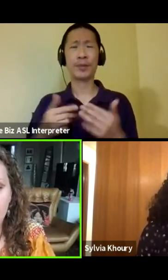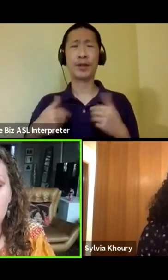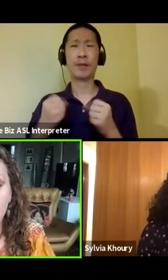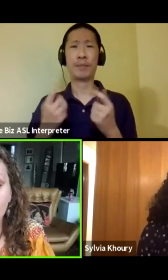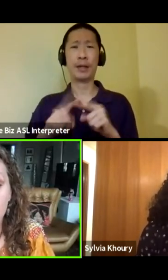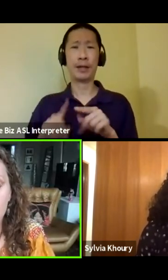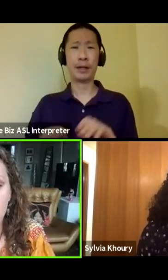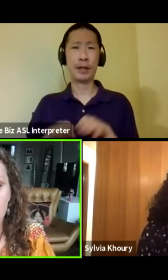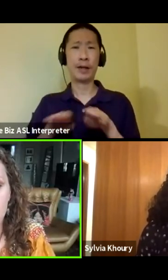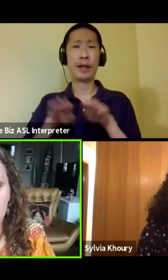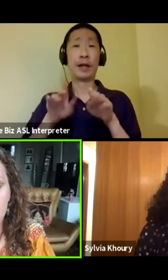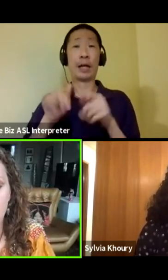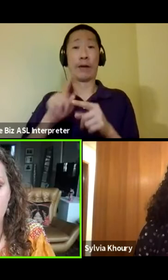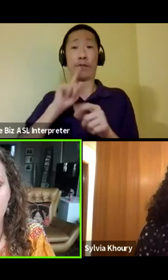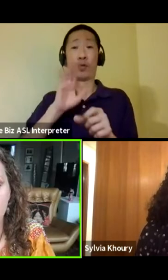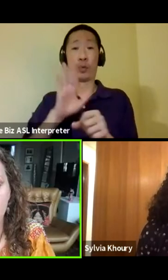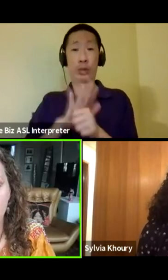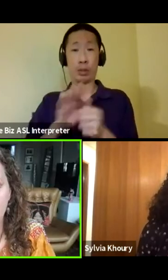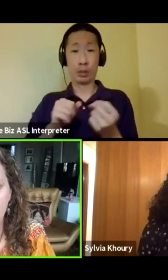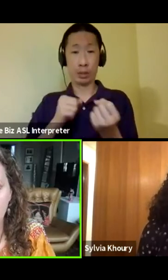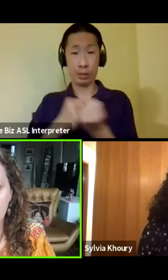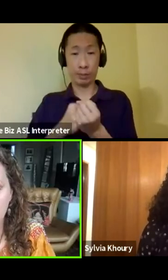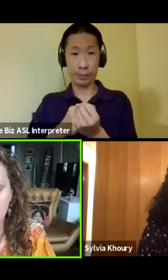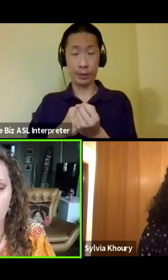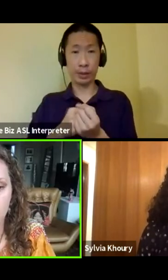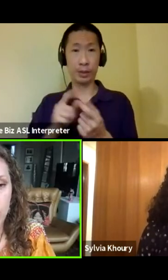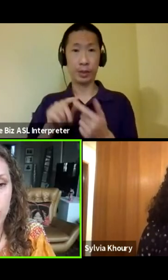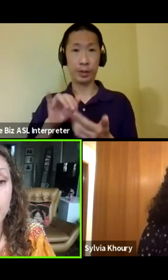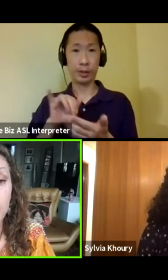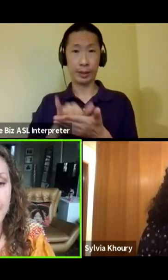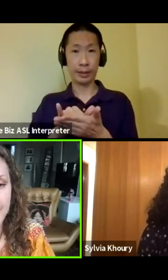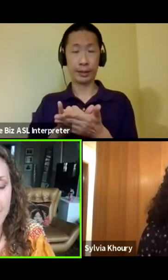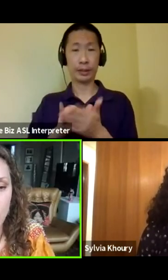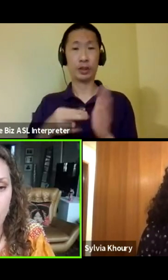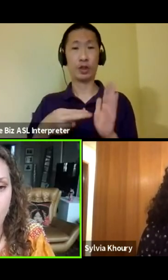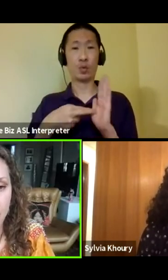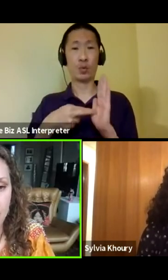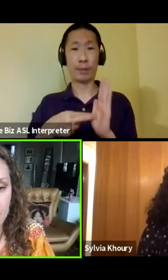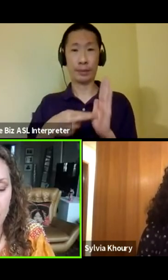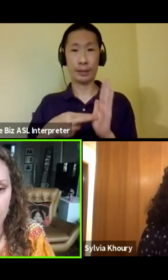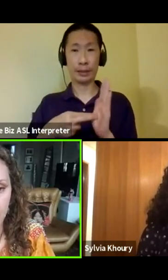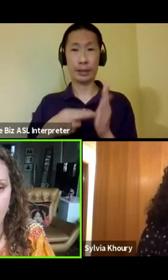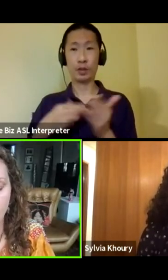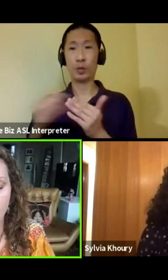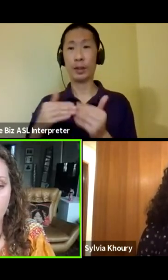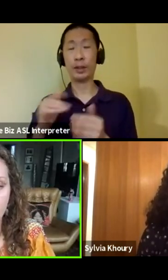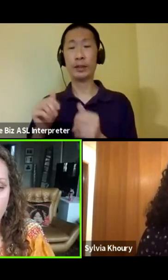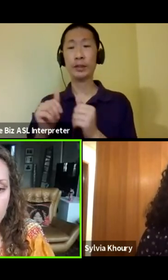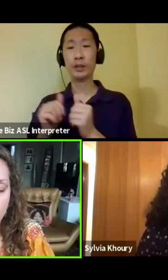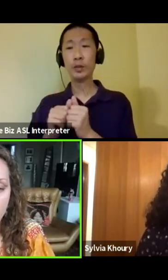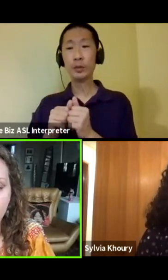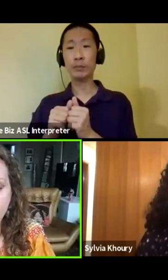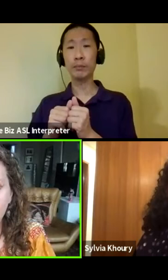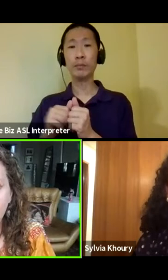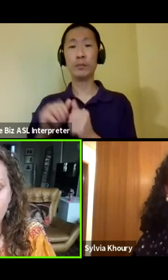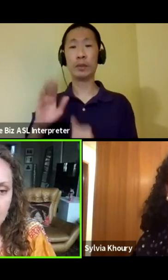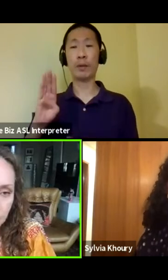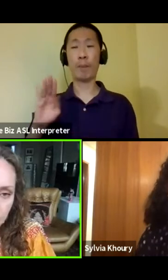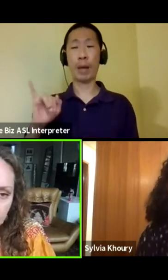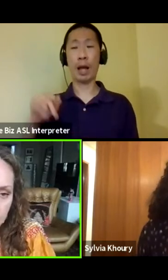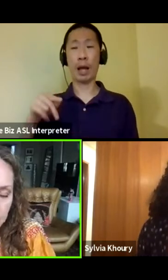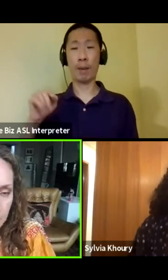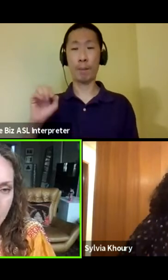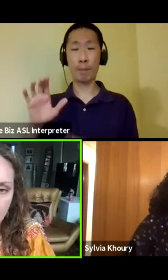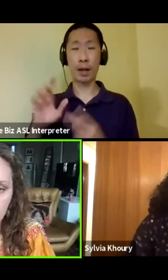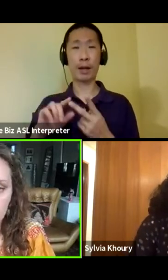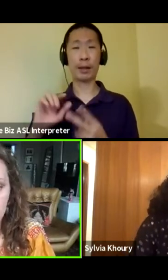I think has to commit to this, um, uh, you know, representation, whether it's with, you know, BIPOC, Afghan,